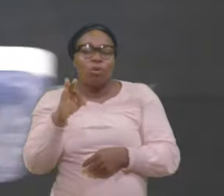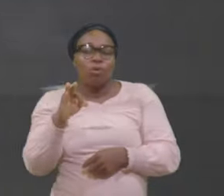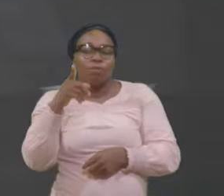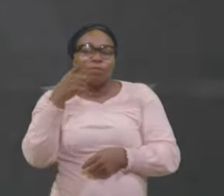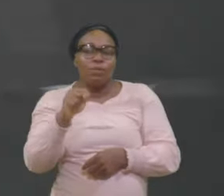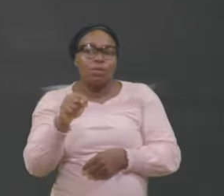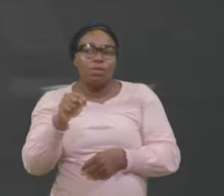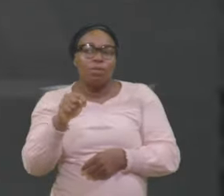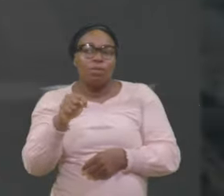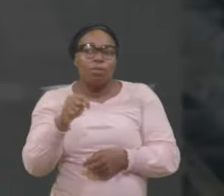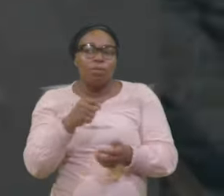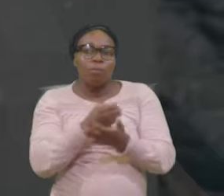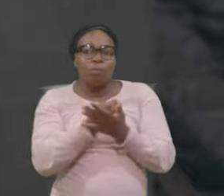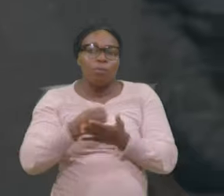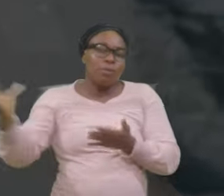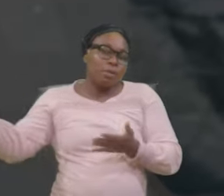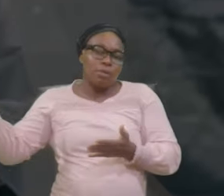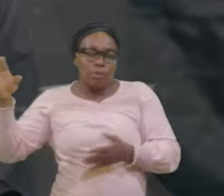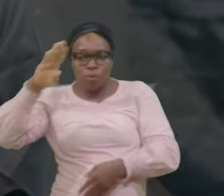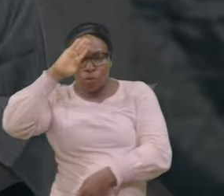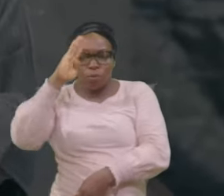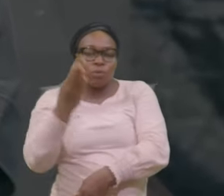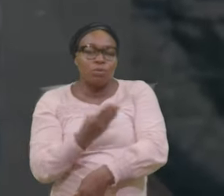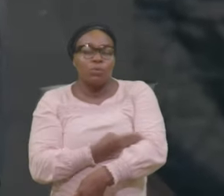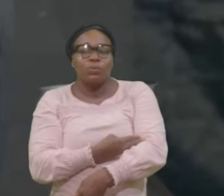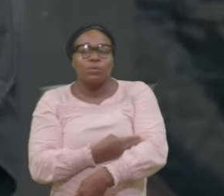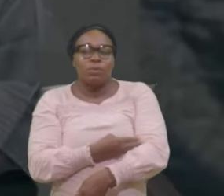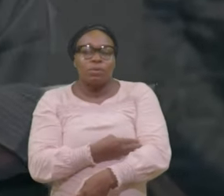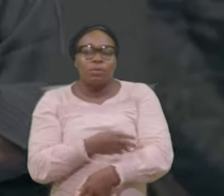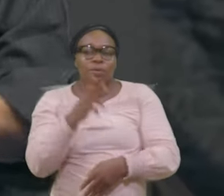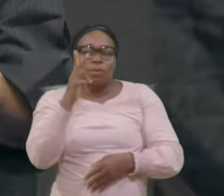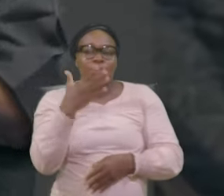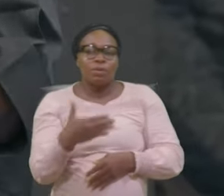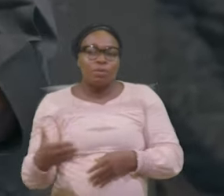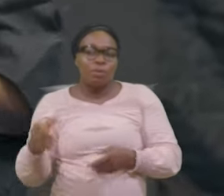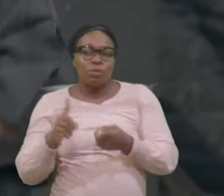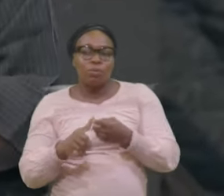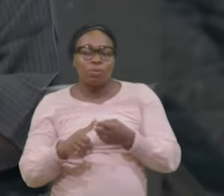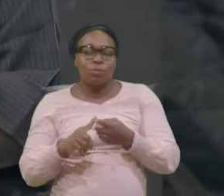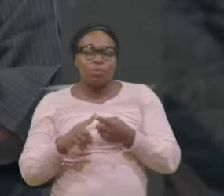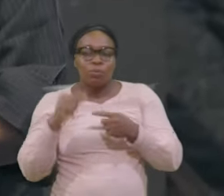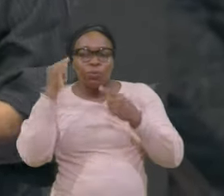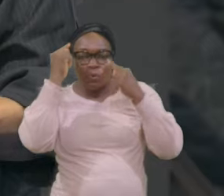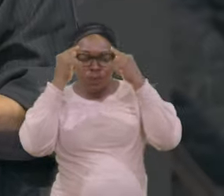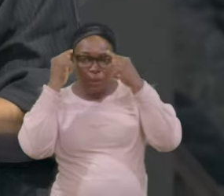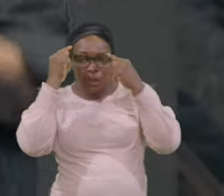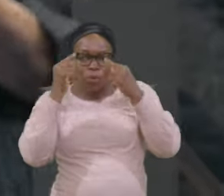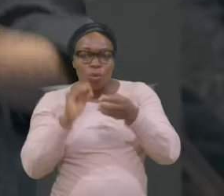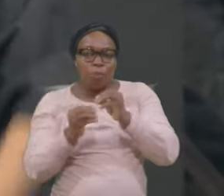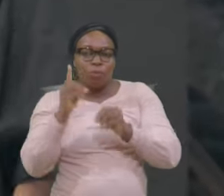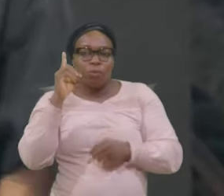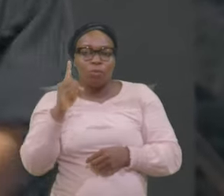Prodigal There are three Things we are Looking at Number one The restlessness And the